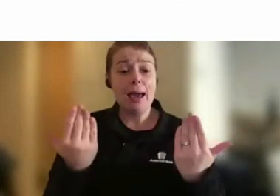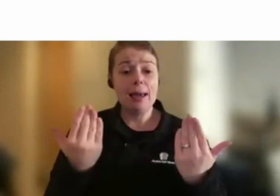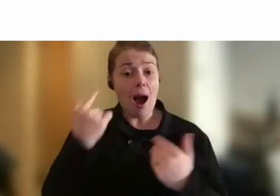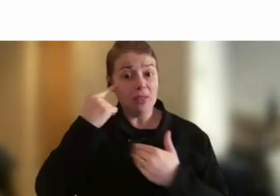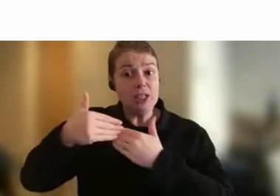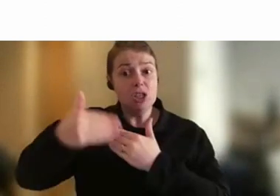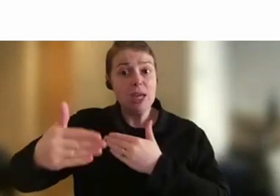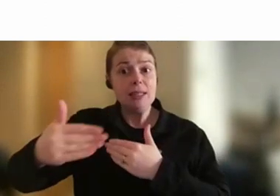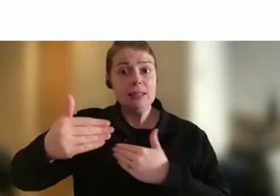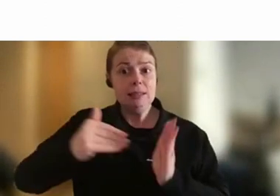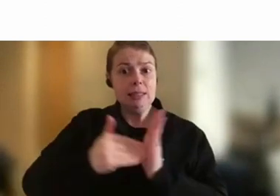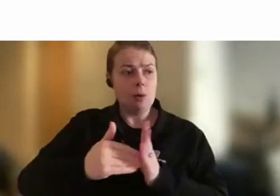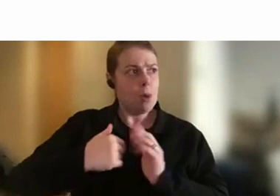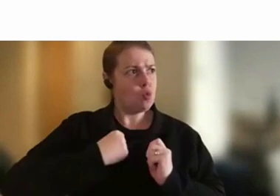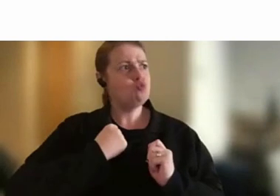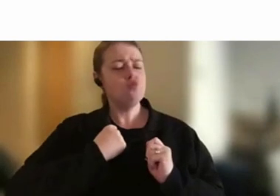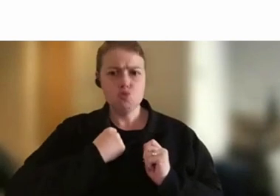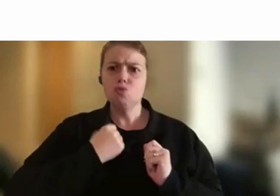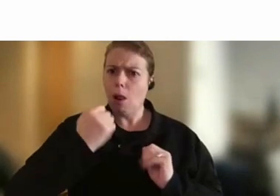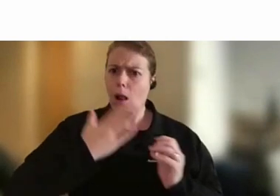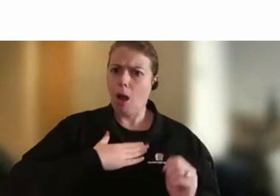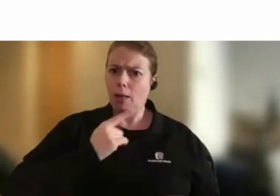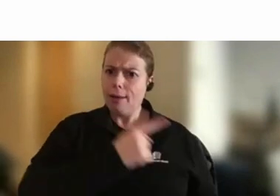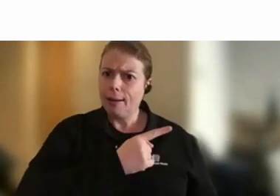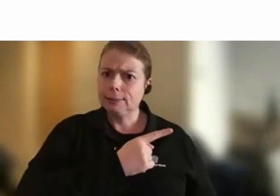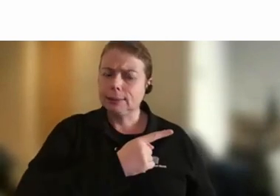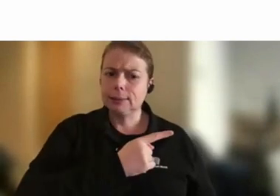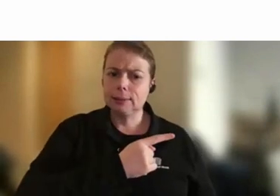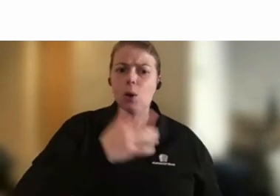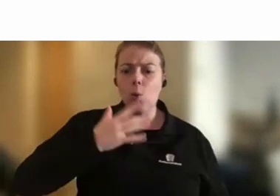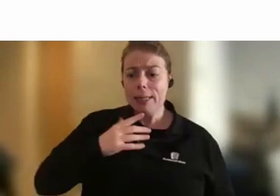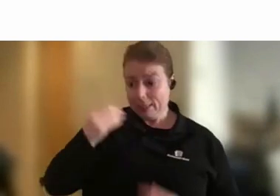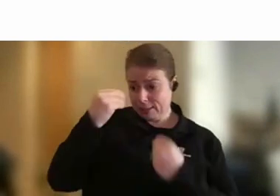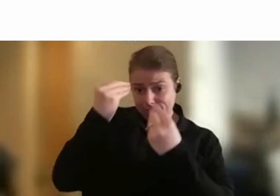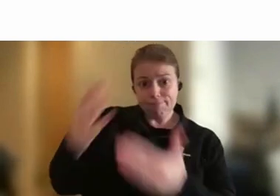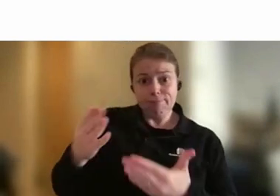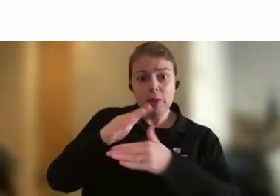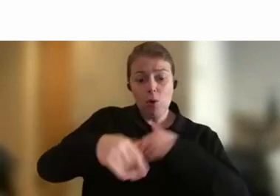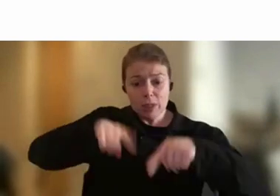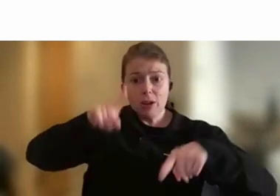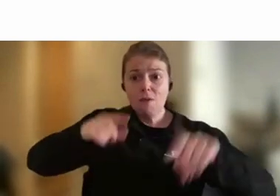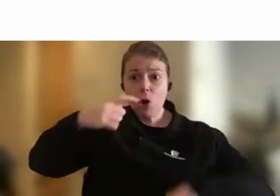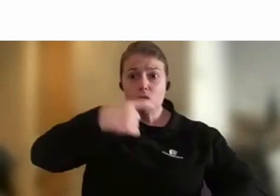So I think we need to get out there and talk much more about the absolute diversity in roles we have in the APS.